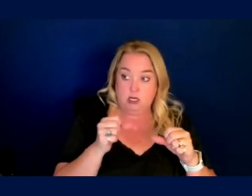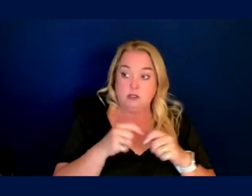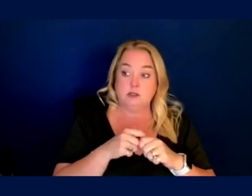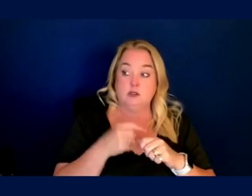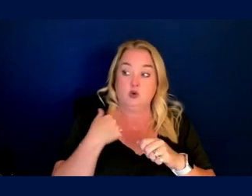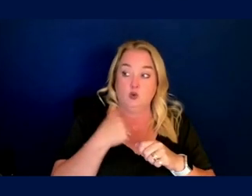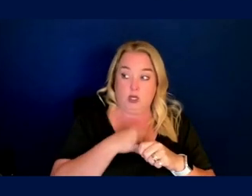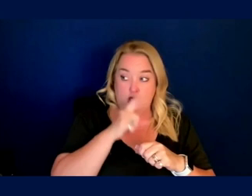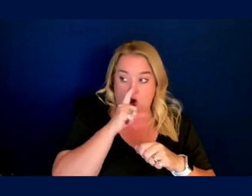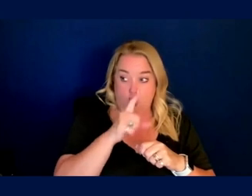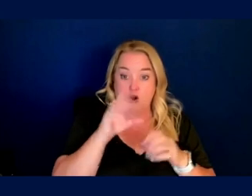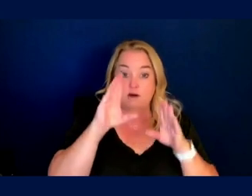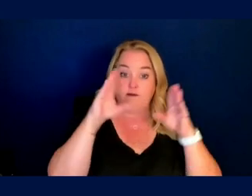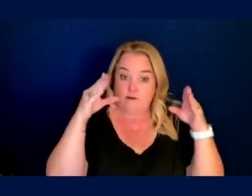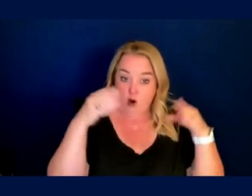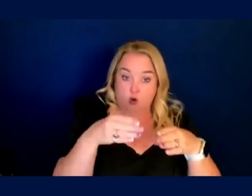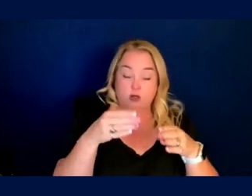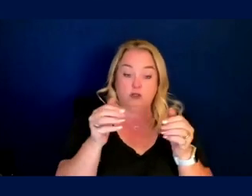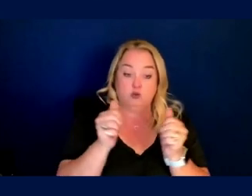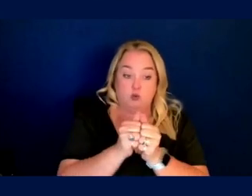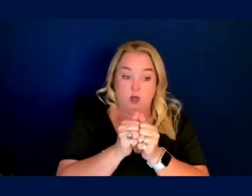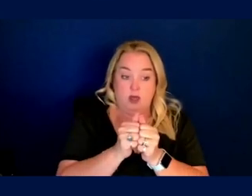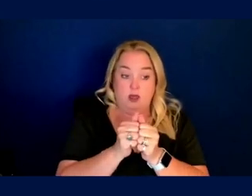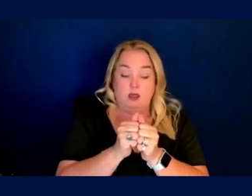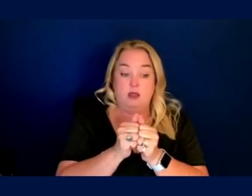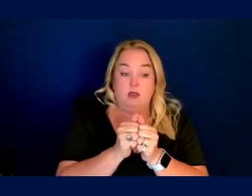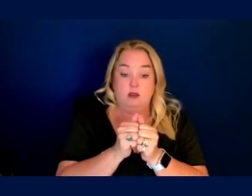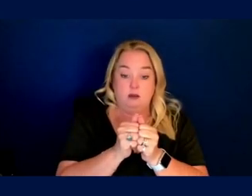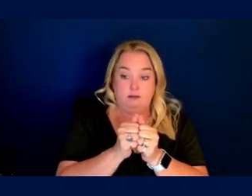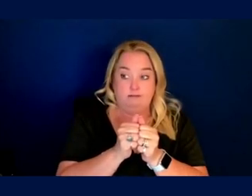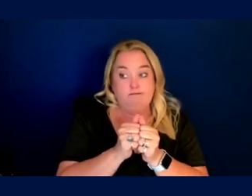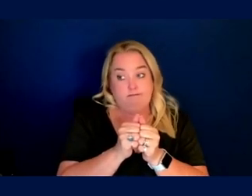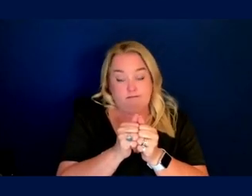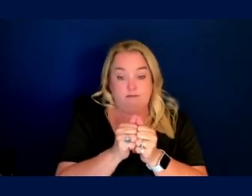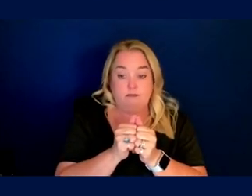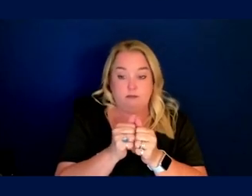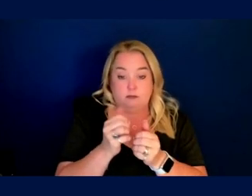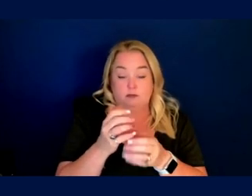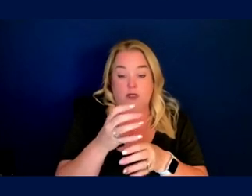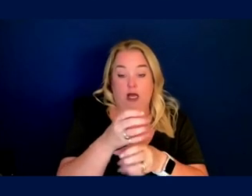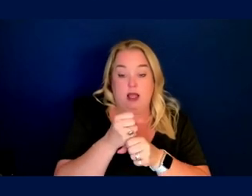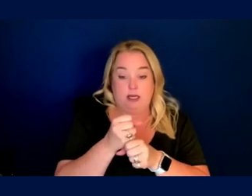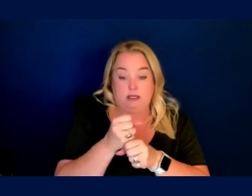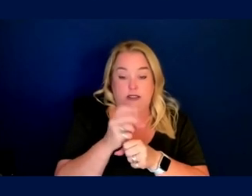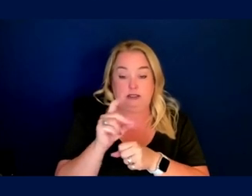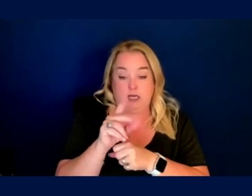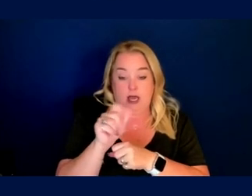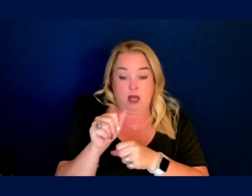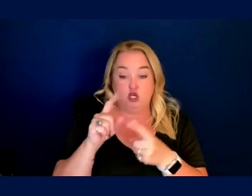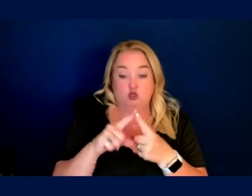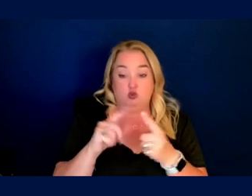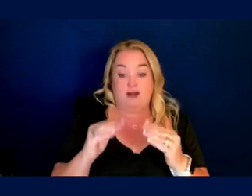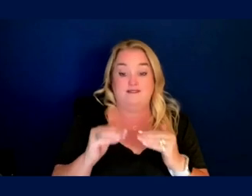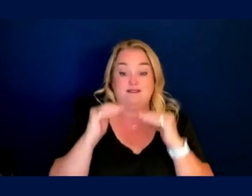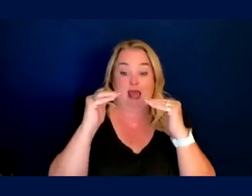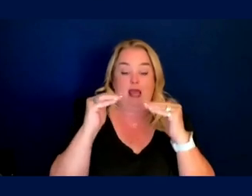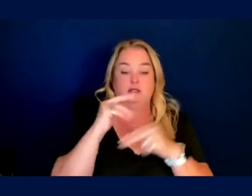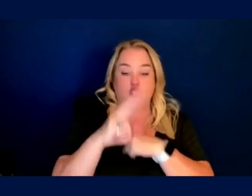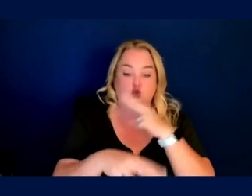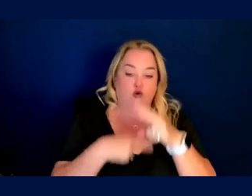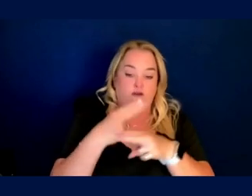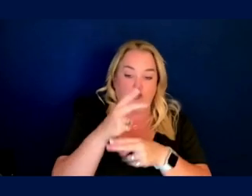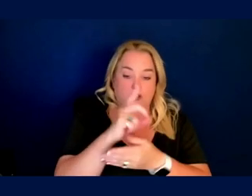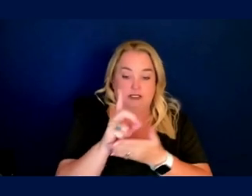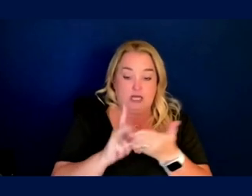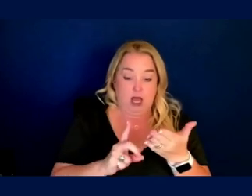very focused on, um, actually collecting data to advance universal design, I would say. and,